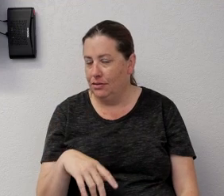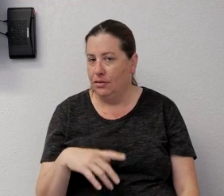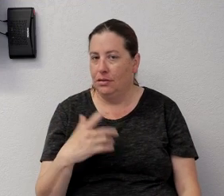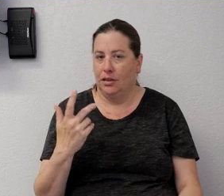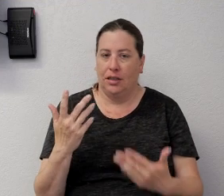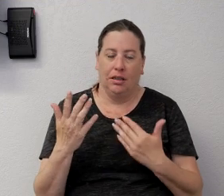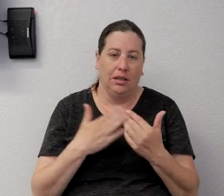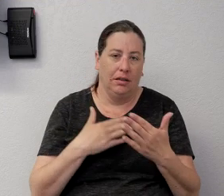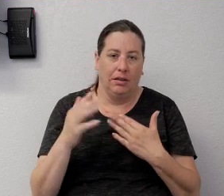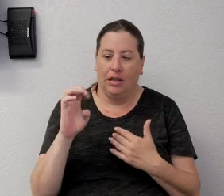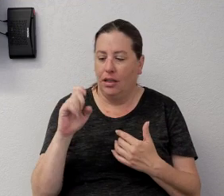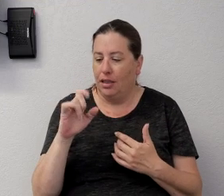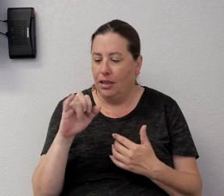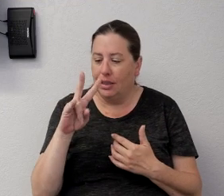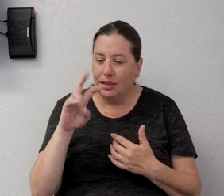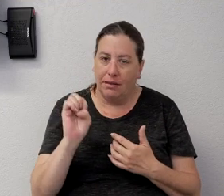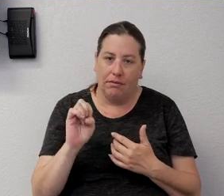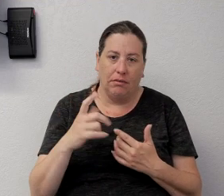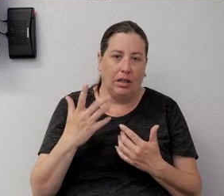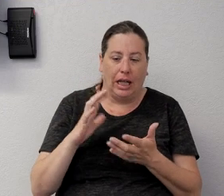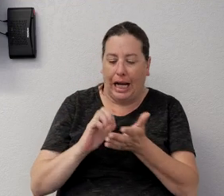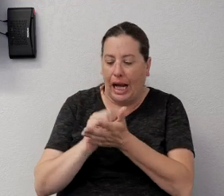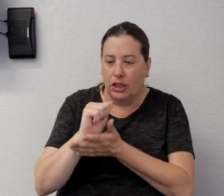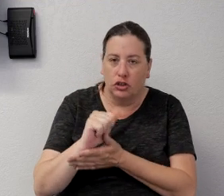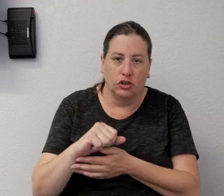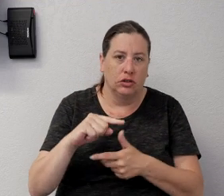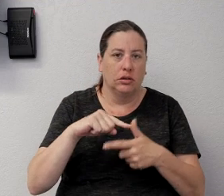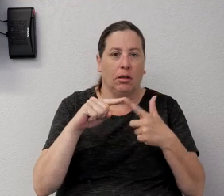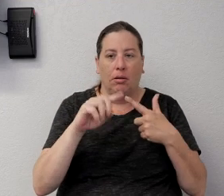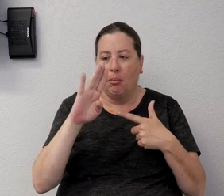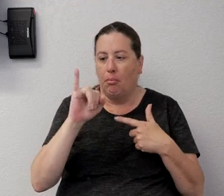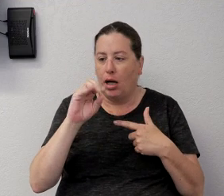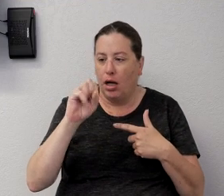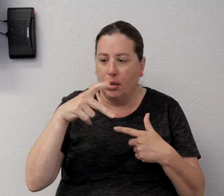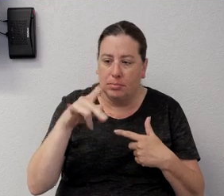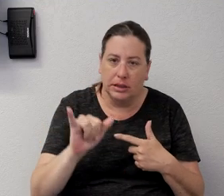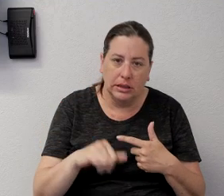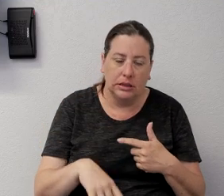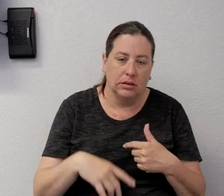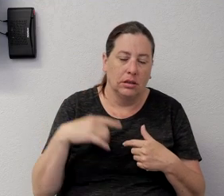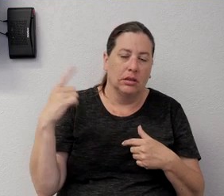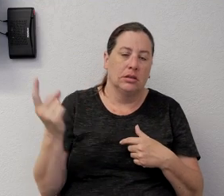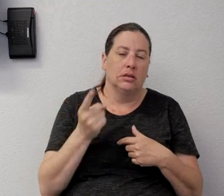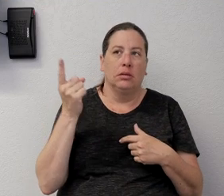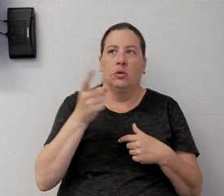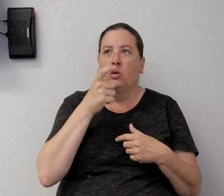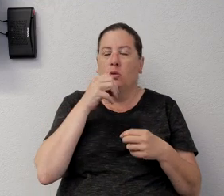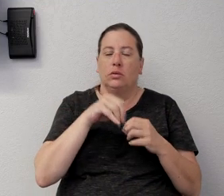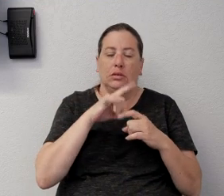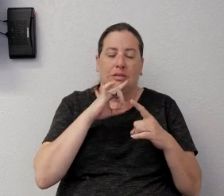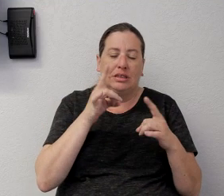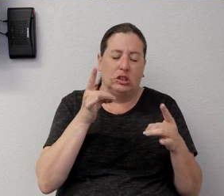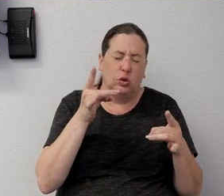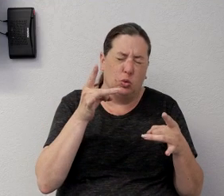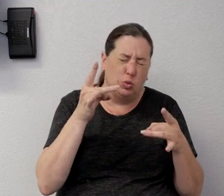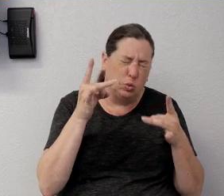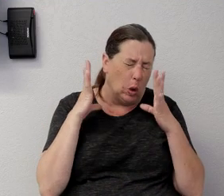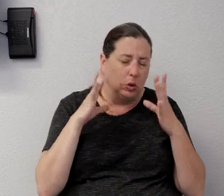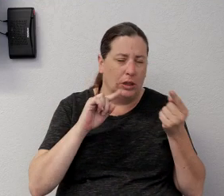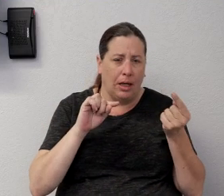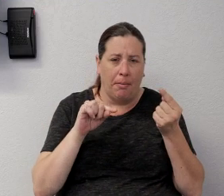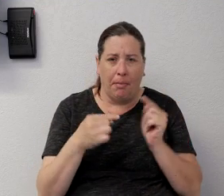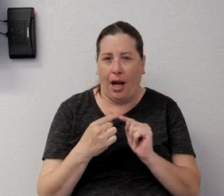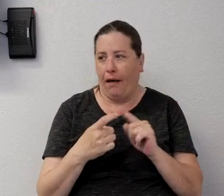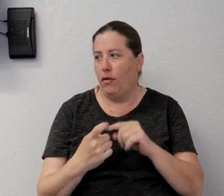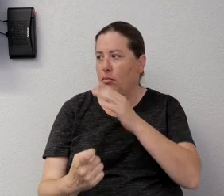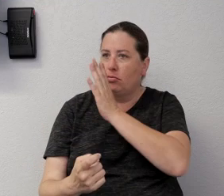surgery, biopsies, somebody that's in excruciating pain from their shoulder or hip